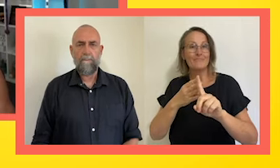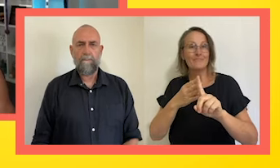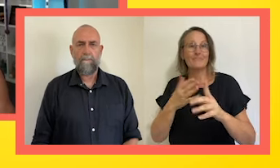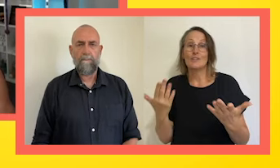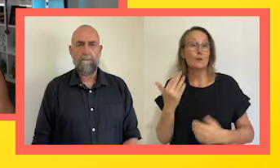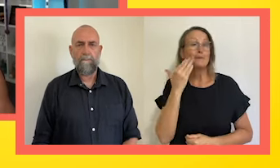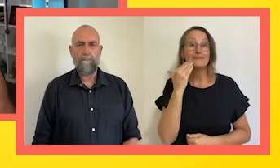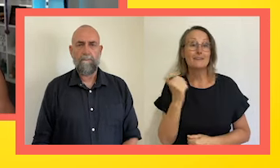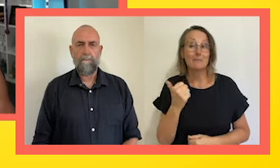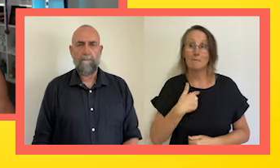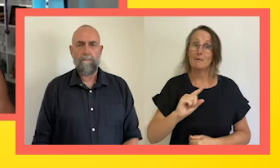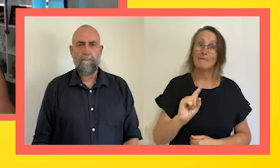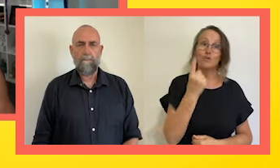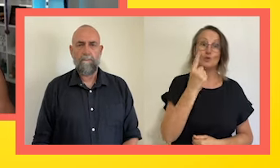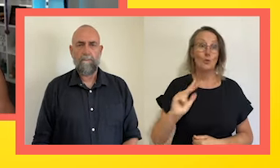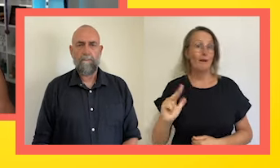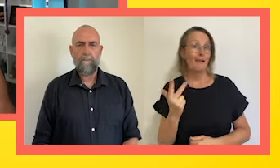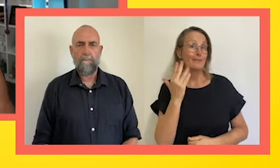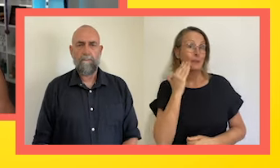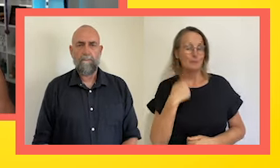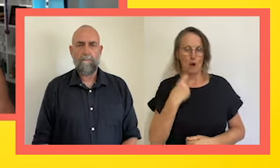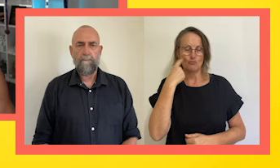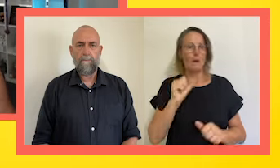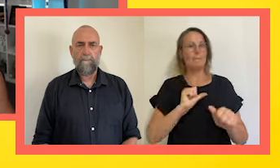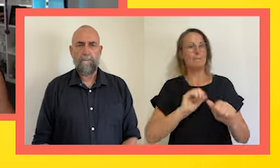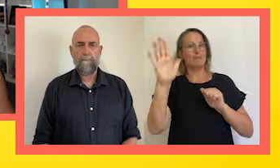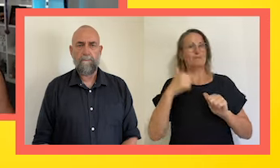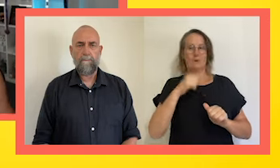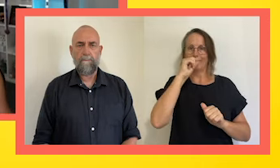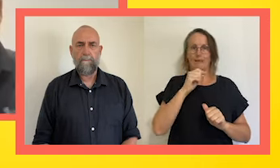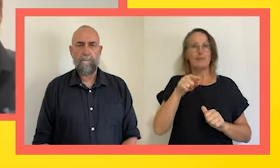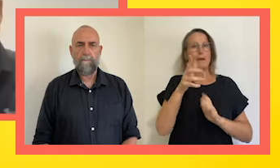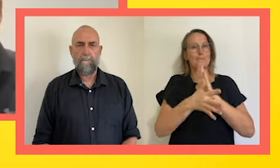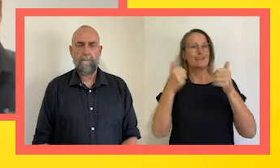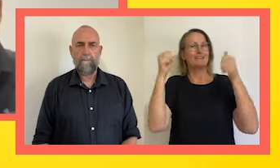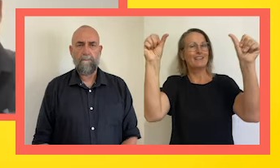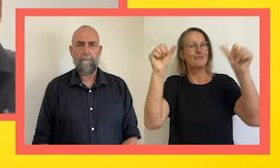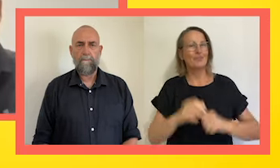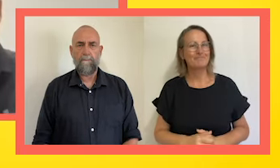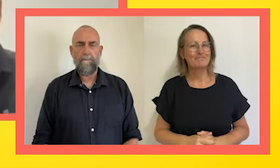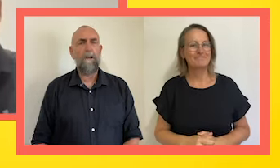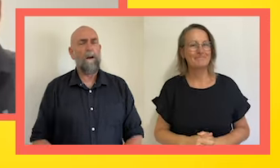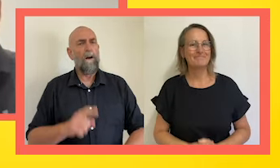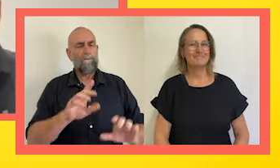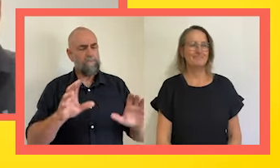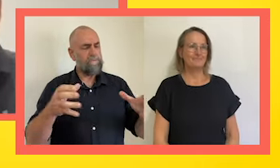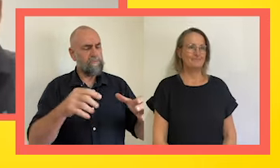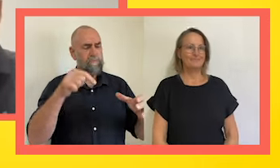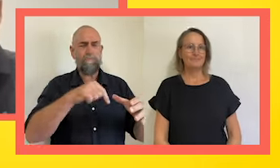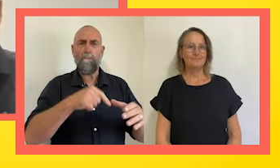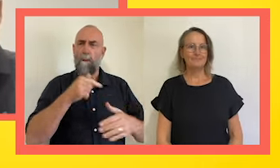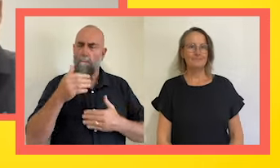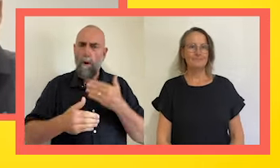or touch the wall eighth, as long as I'm doing the best that I can, I'm going to be successful to me. The classification process can be